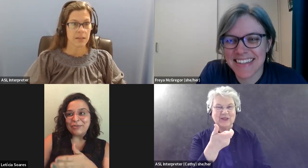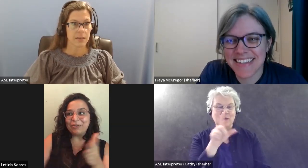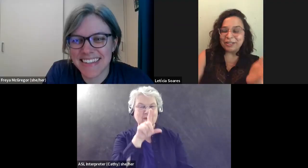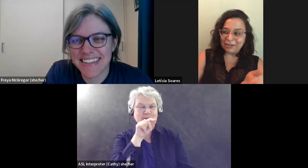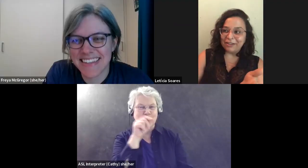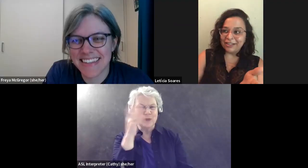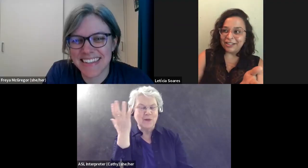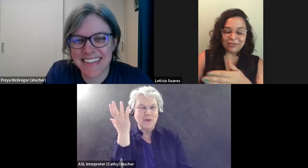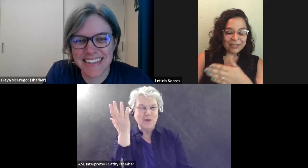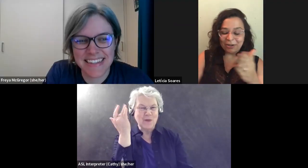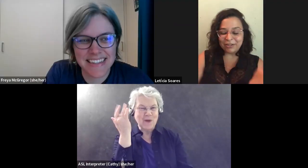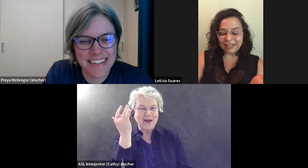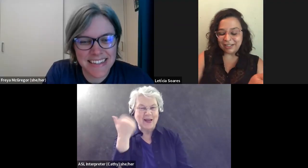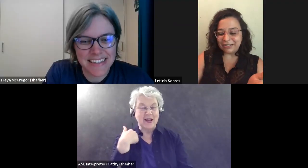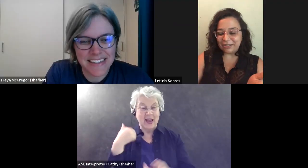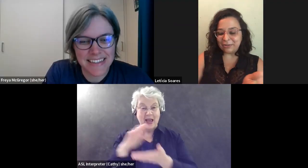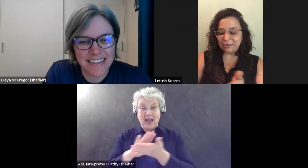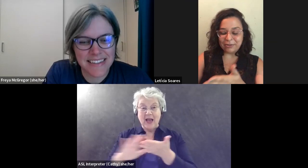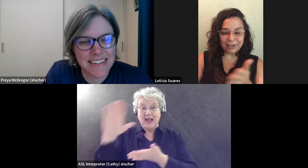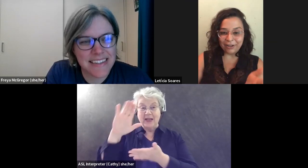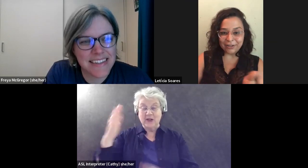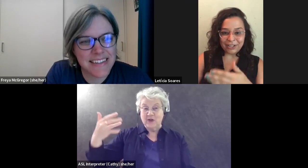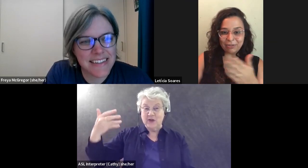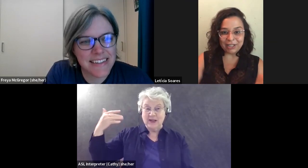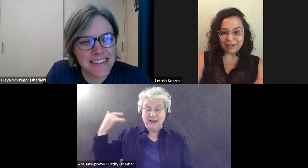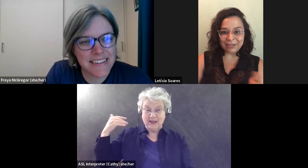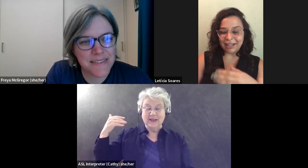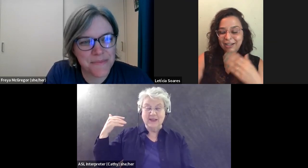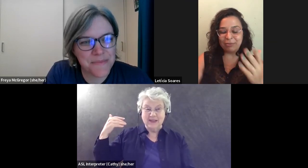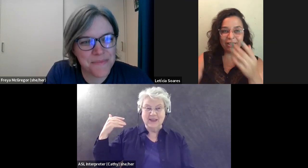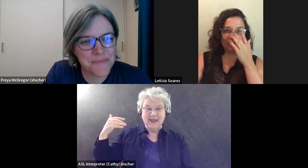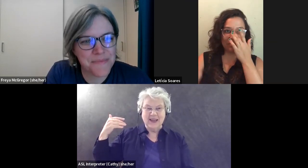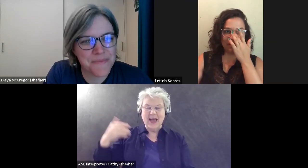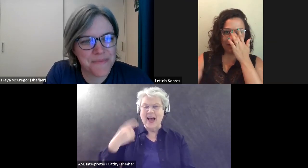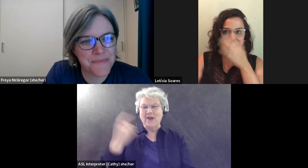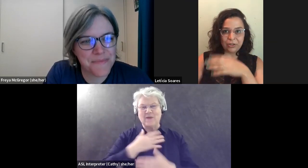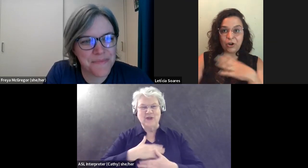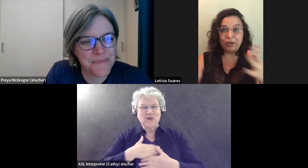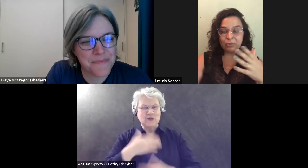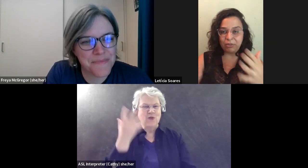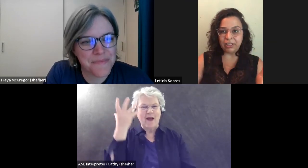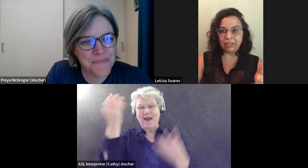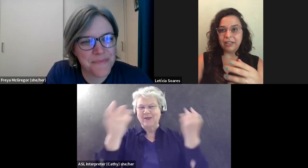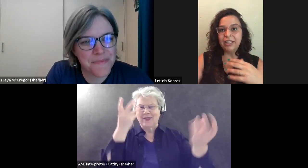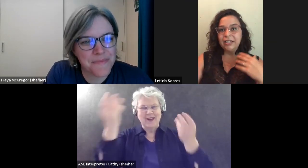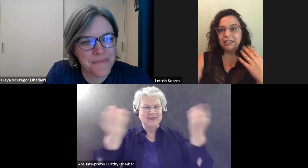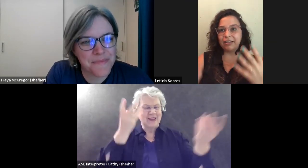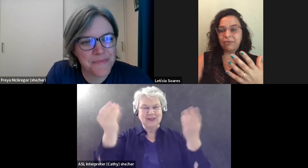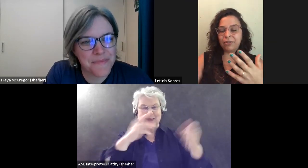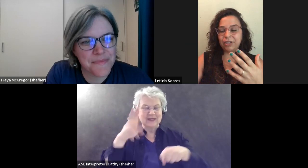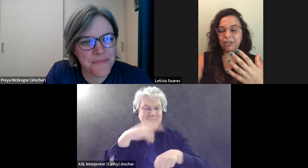always, when I was in college, I was always into ecology and being outside, you know, of the various nature, always being